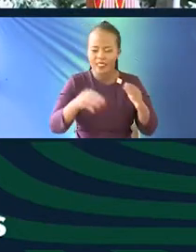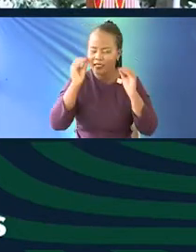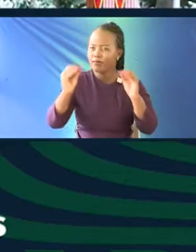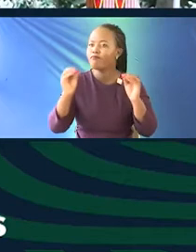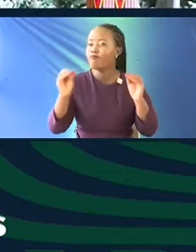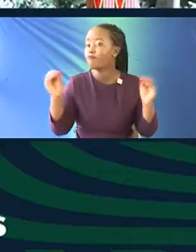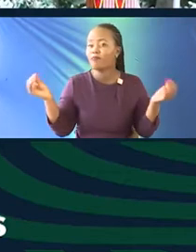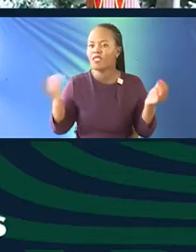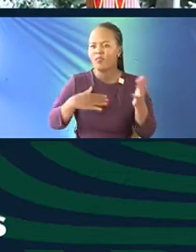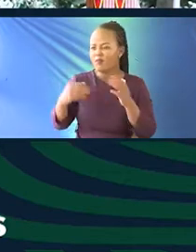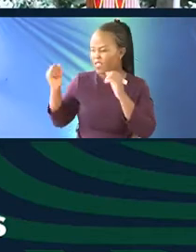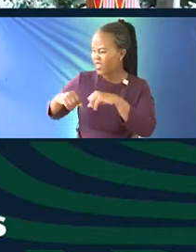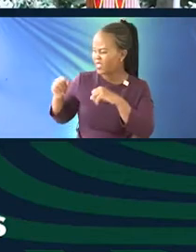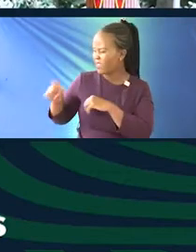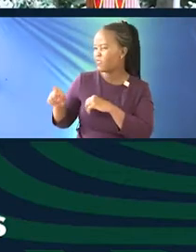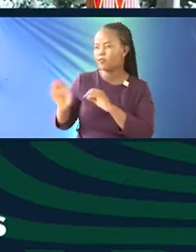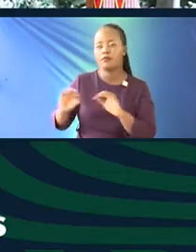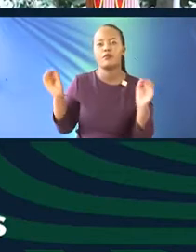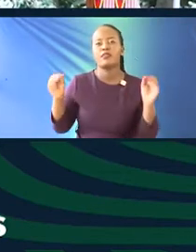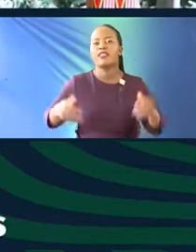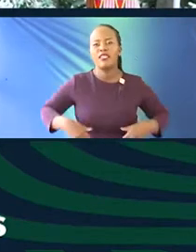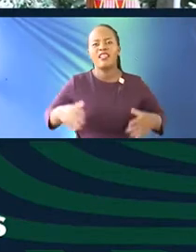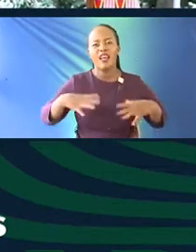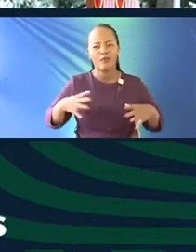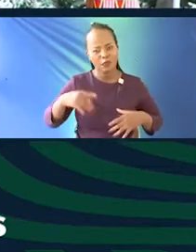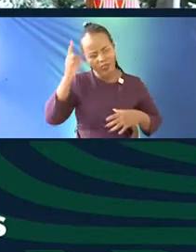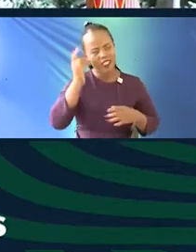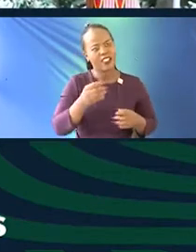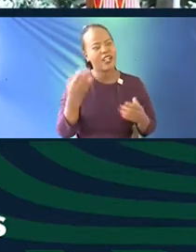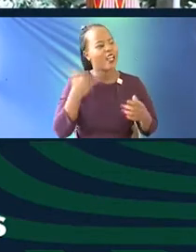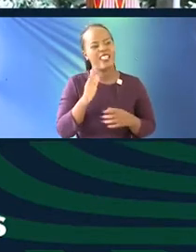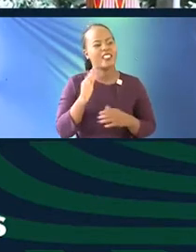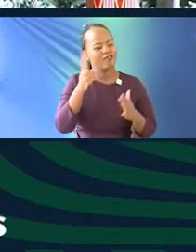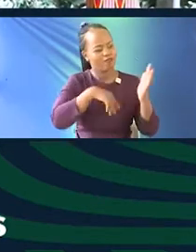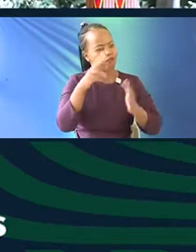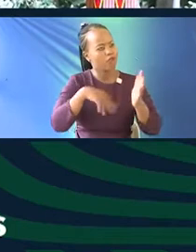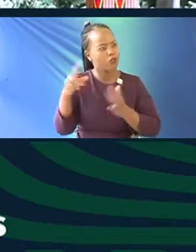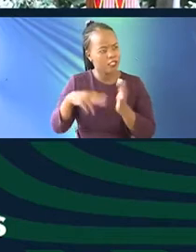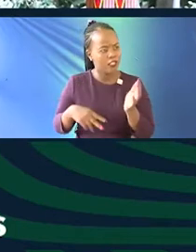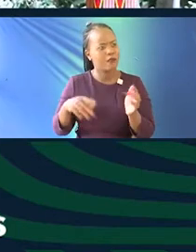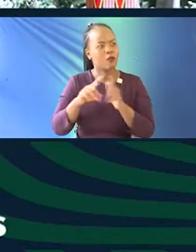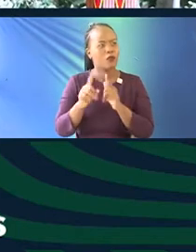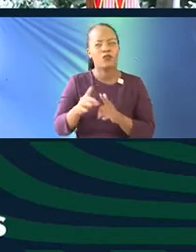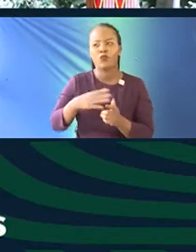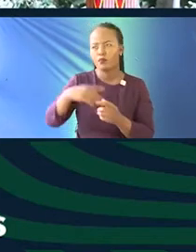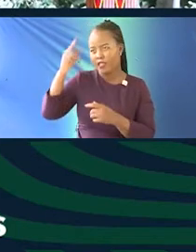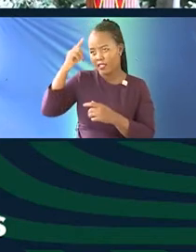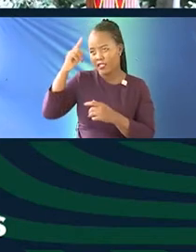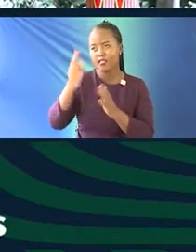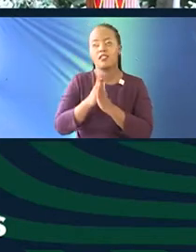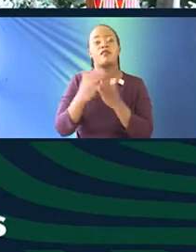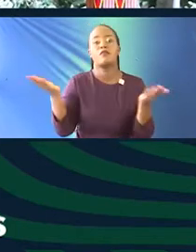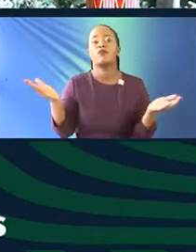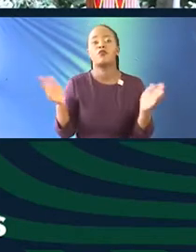I don't agree with that. I don't agree that young people aren't willing to read. That's what's out there in the public. And I do think that books do go quite